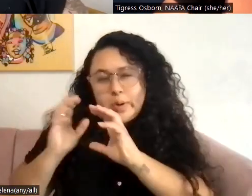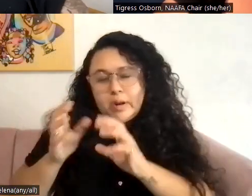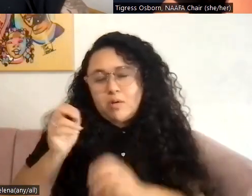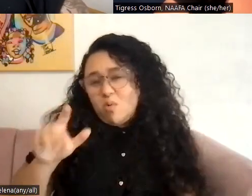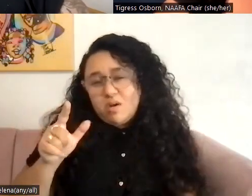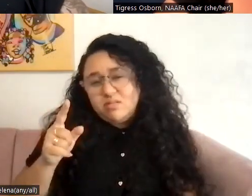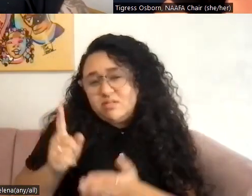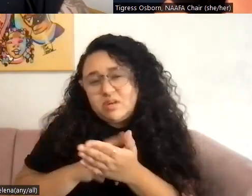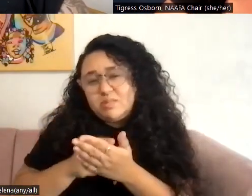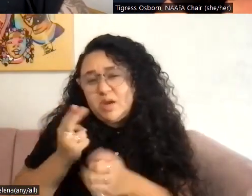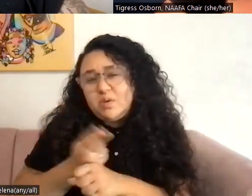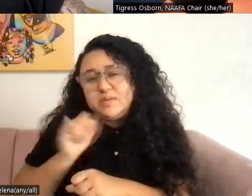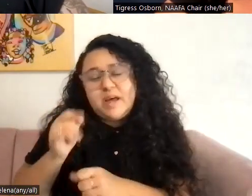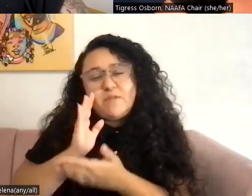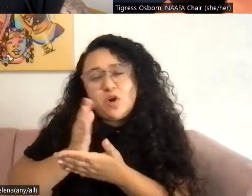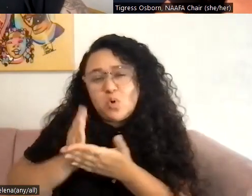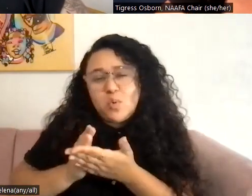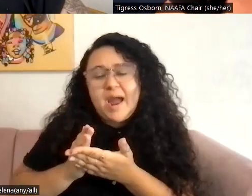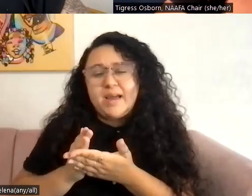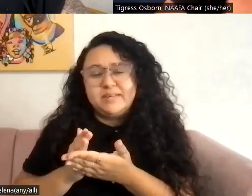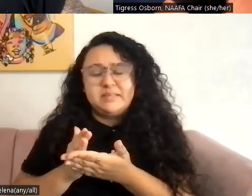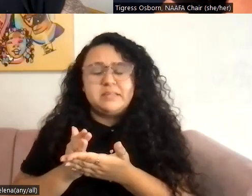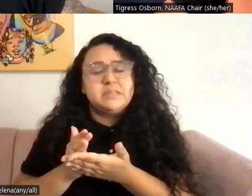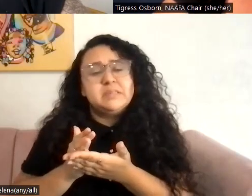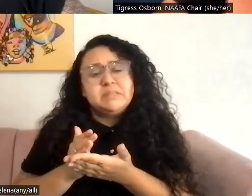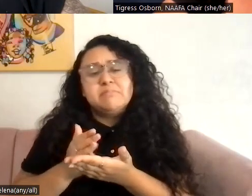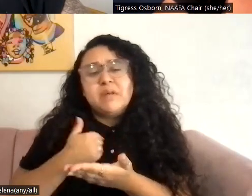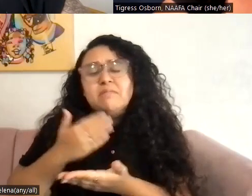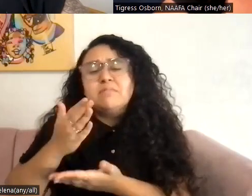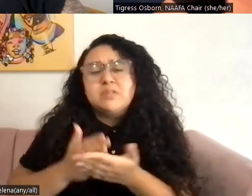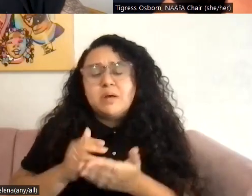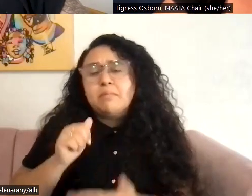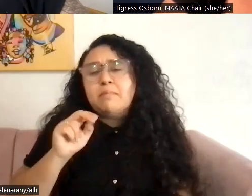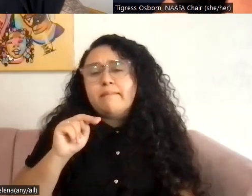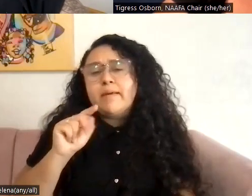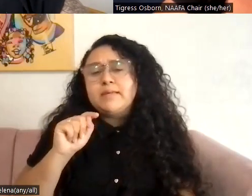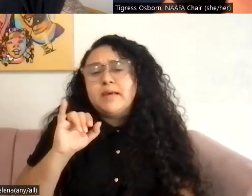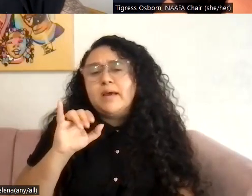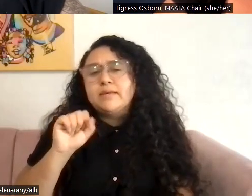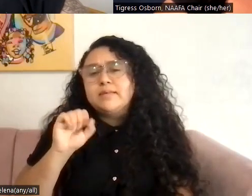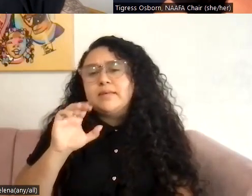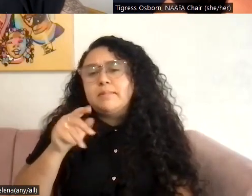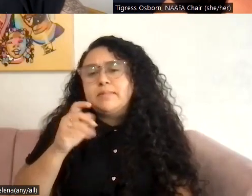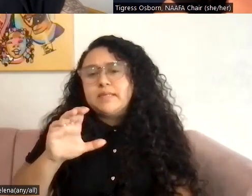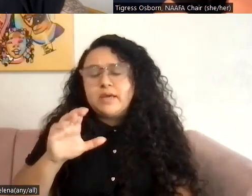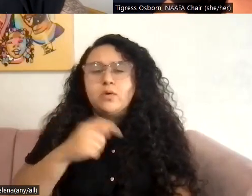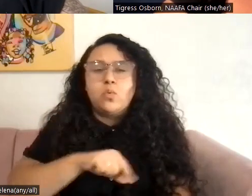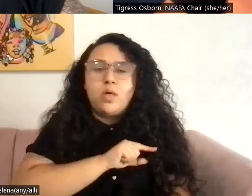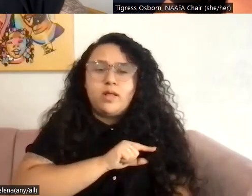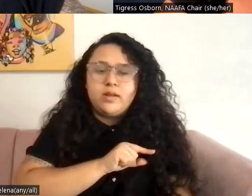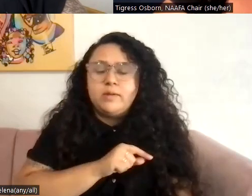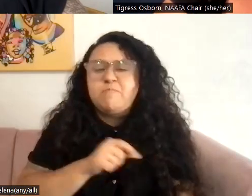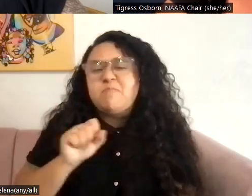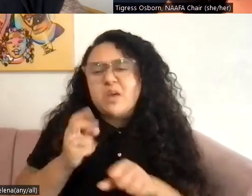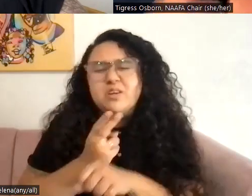Um, you know, these are similar tips to what you can use for, um, uh, any kind of chafing or